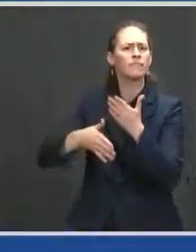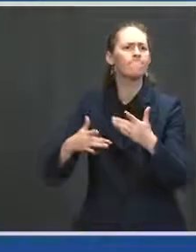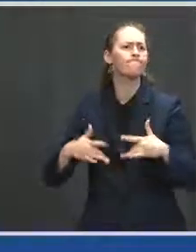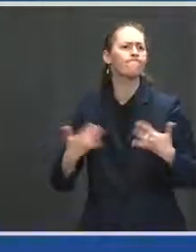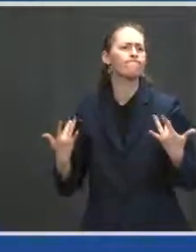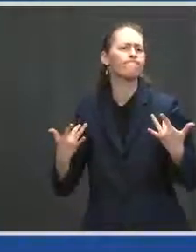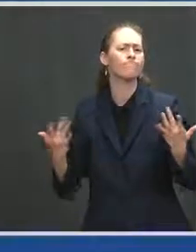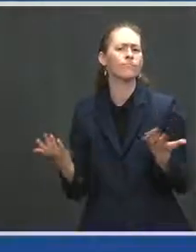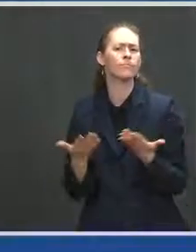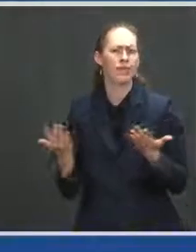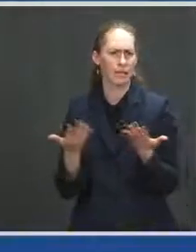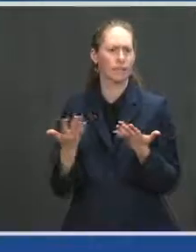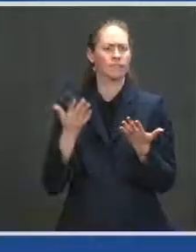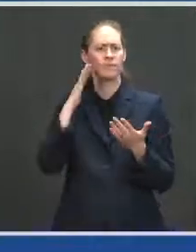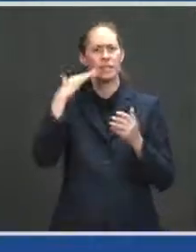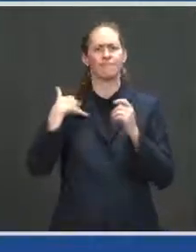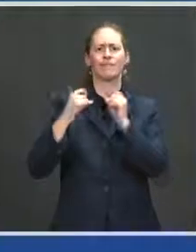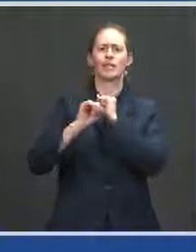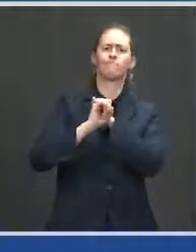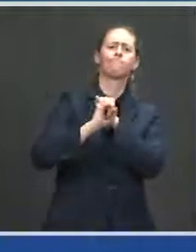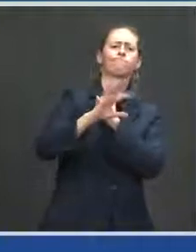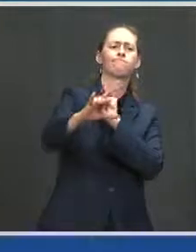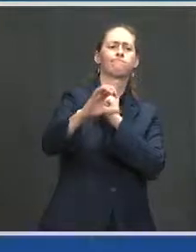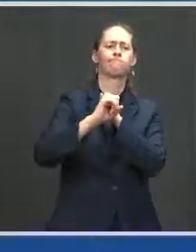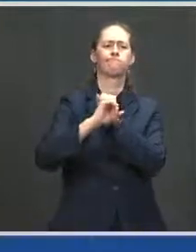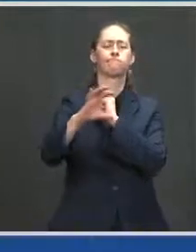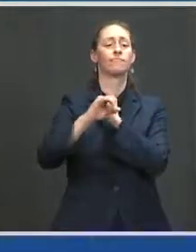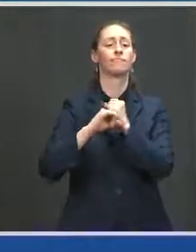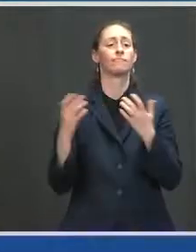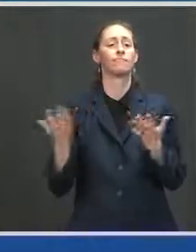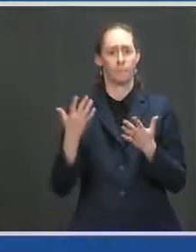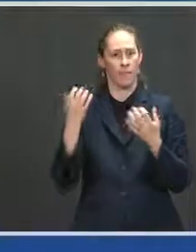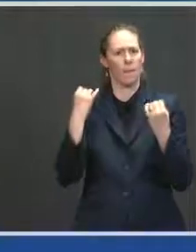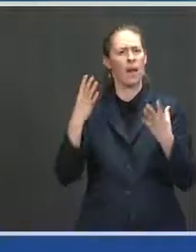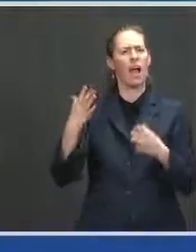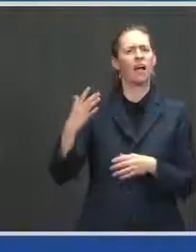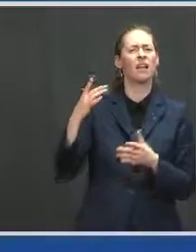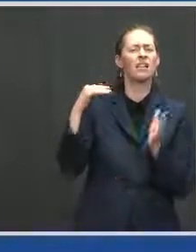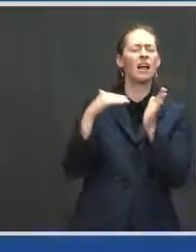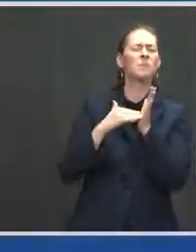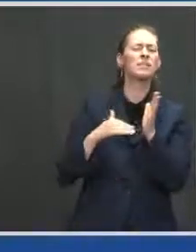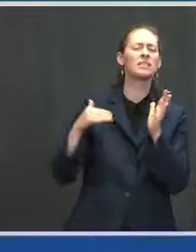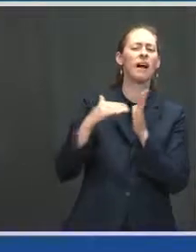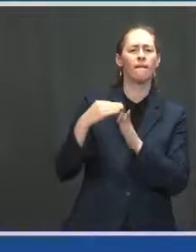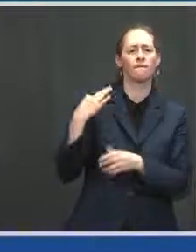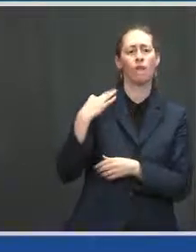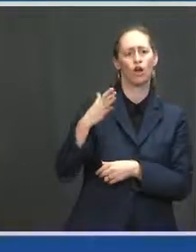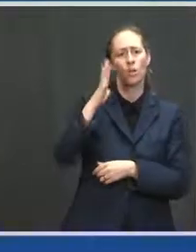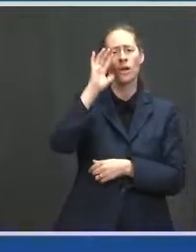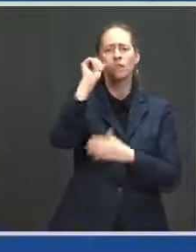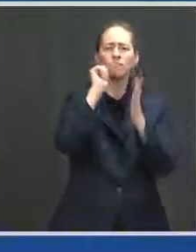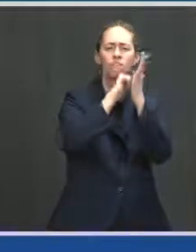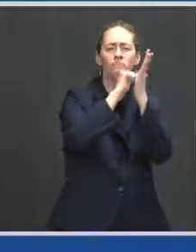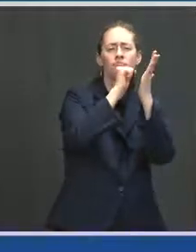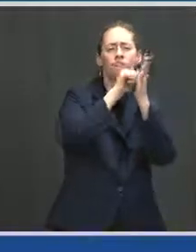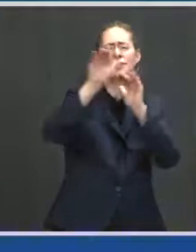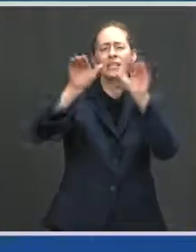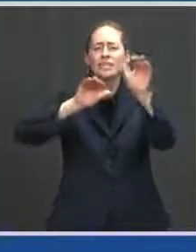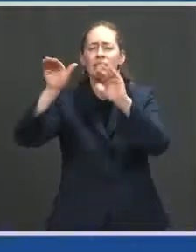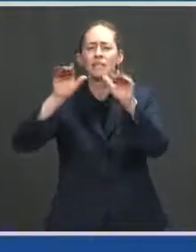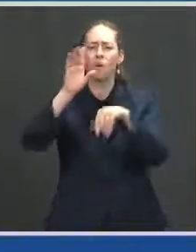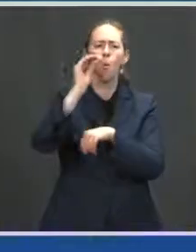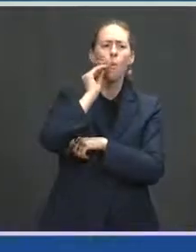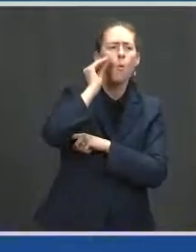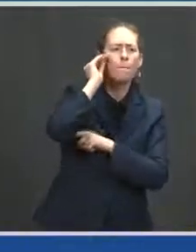where thousands of volunteers will be out knocking on doors and encourage their communities to get vaccinated. And